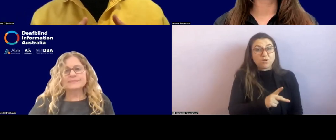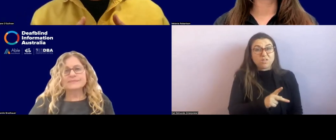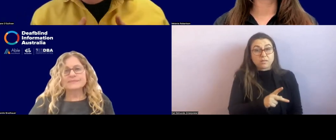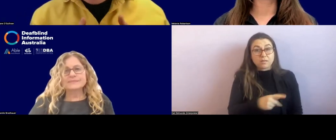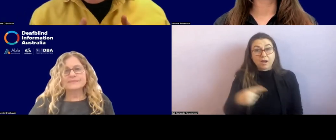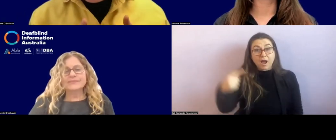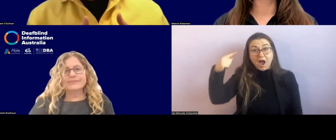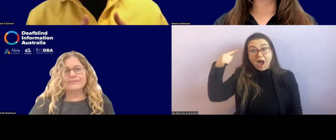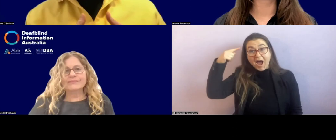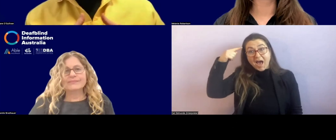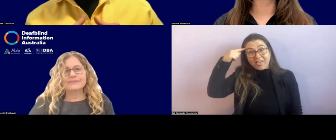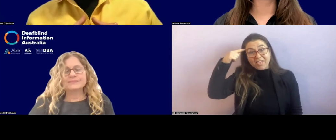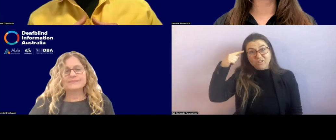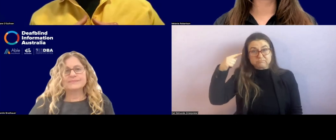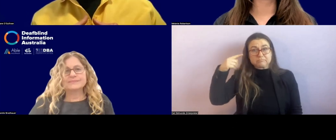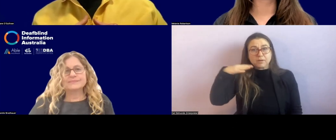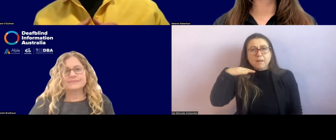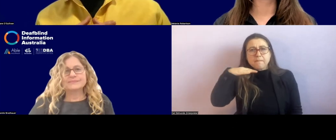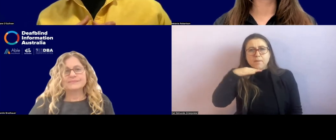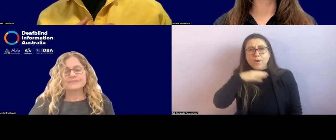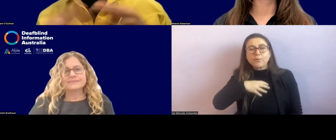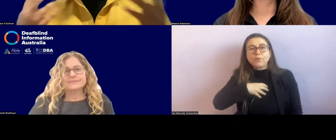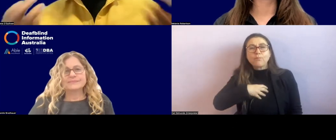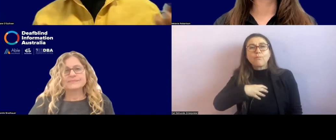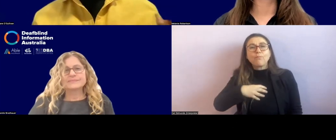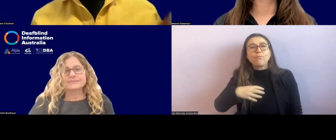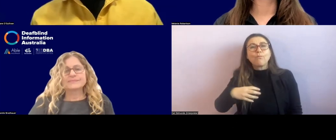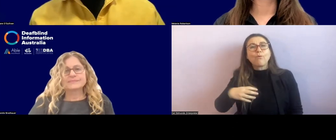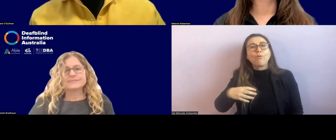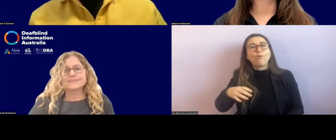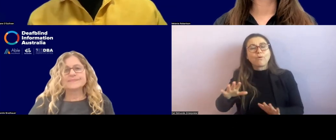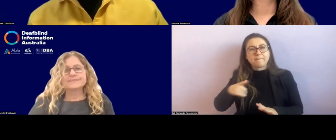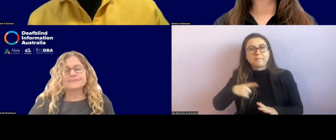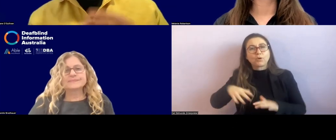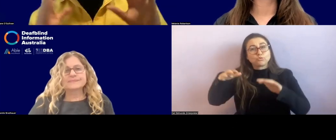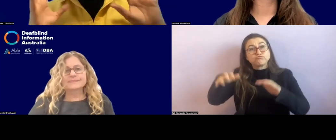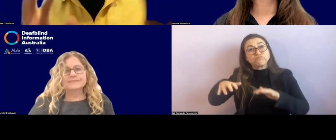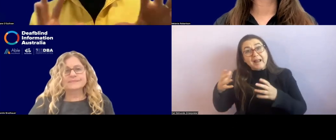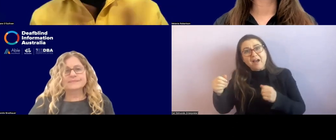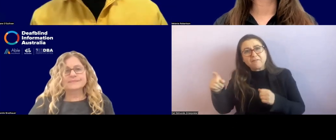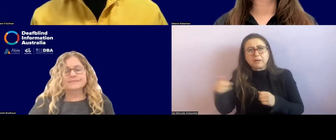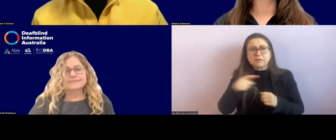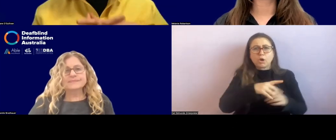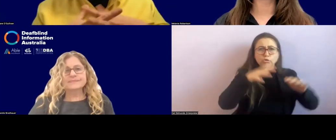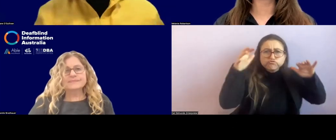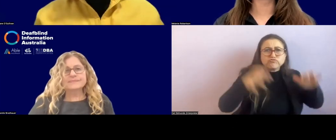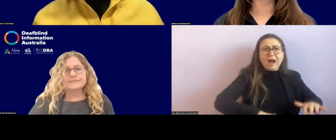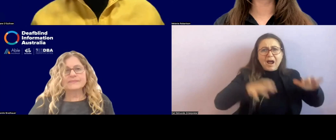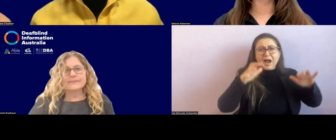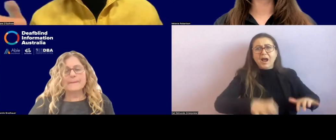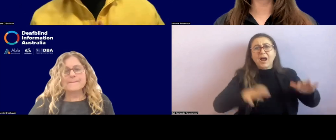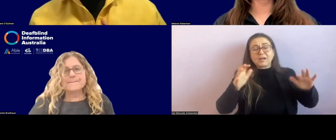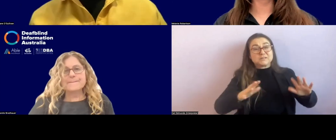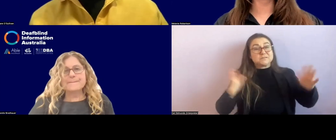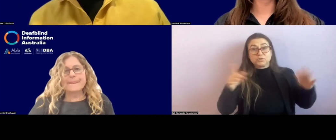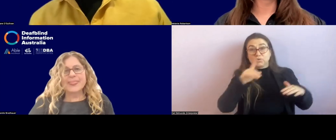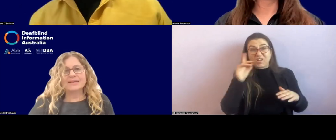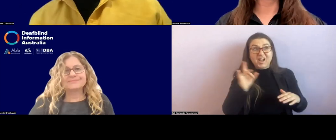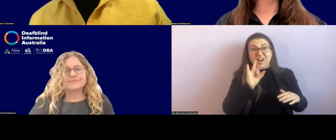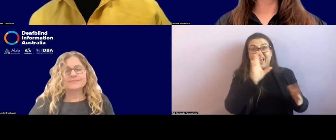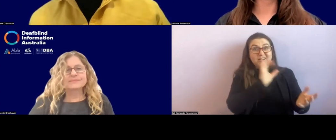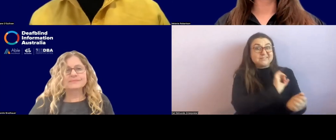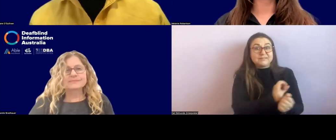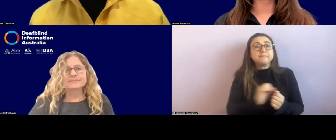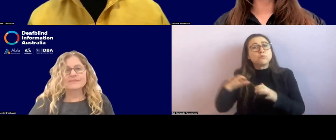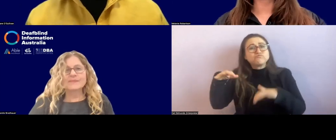hospitable, but it was, um, because the rain wasn't so fat and floppy. Um, whereas the rain here in Perth, it's, it's, there's not a lot you can do